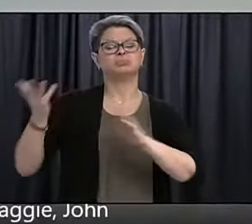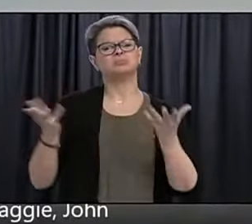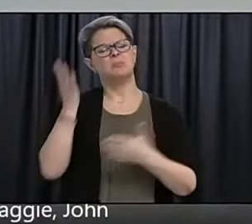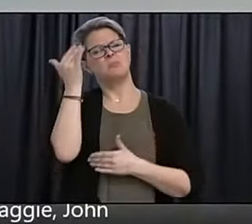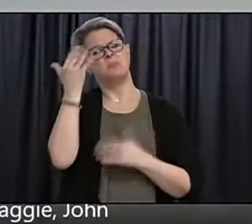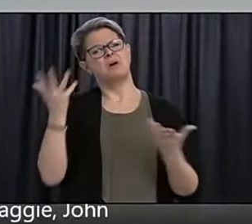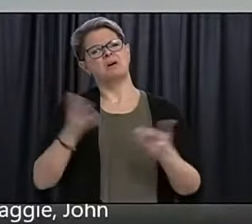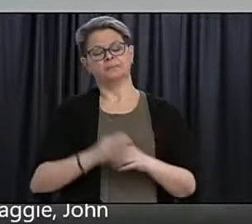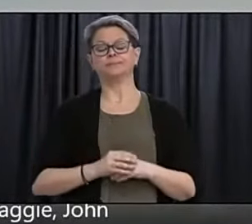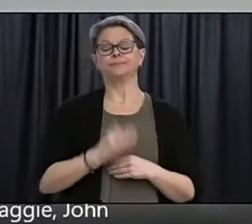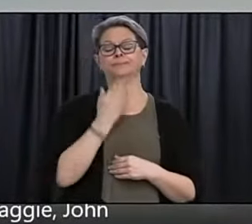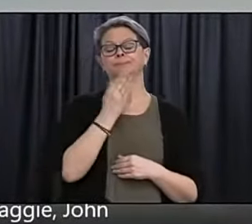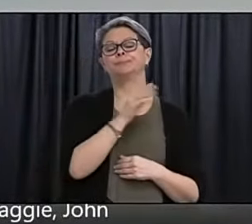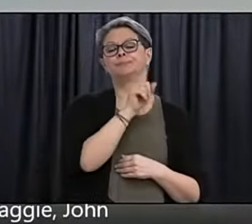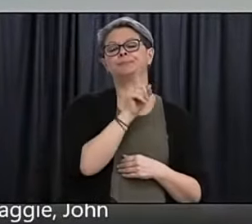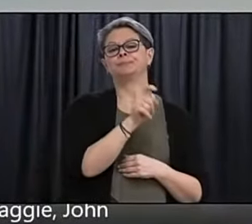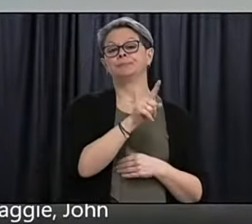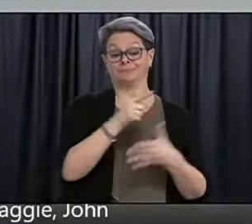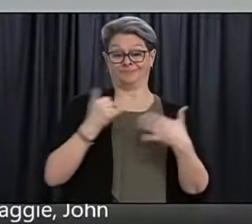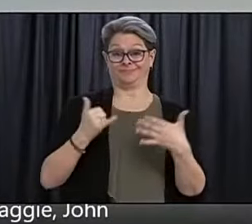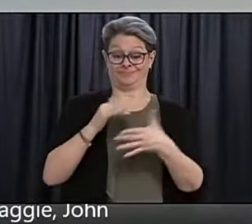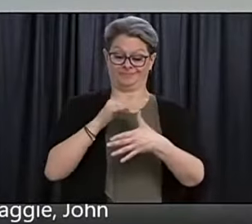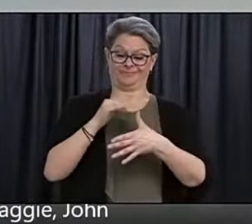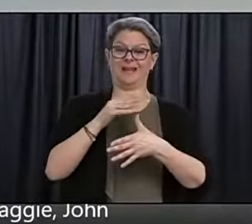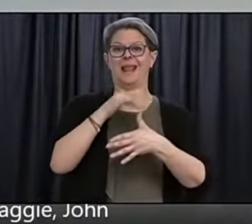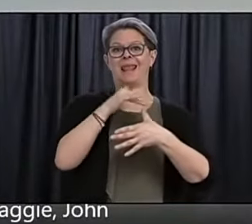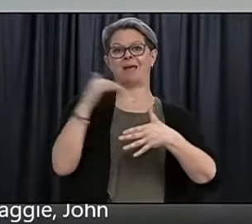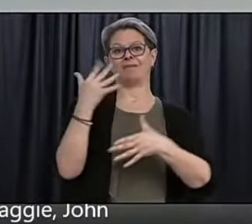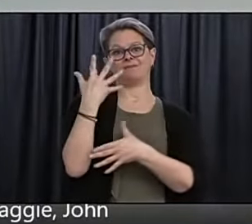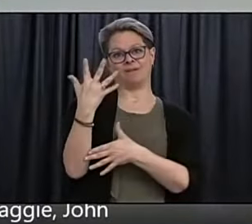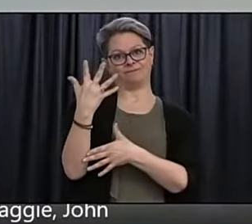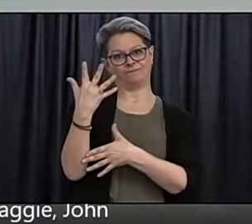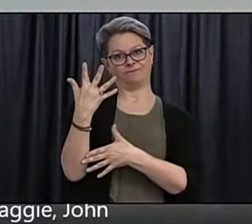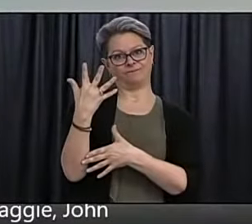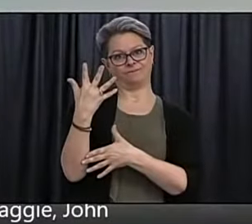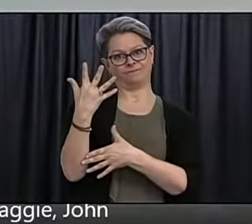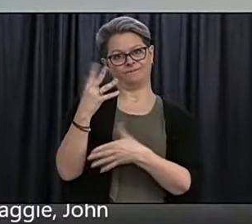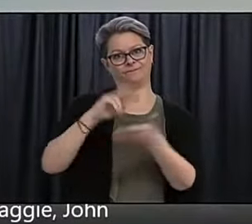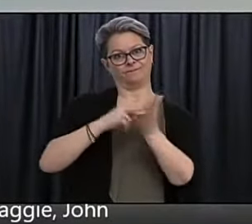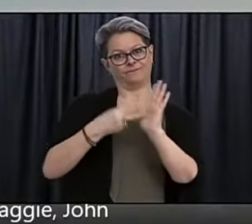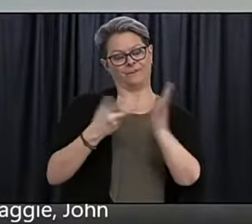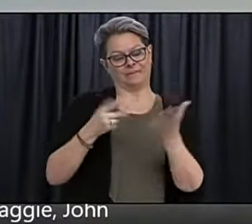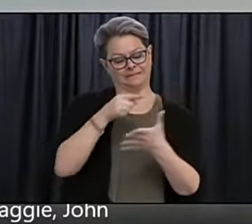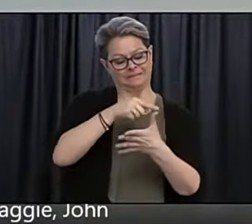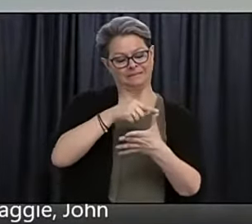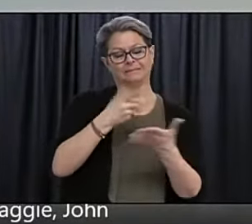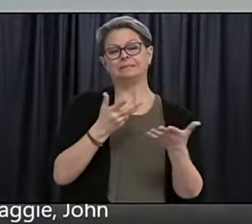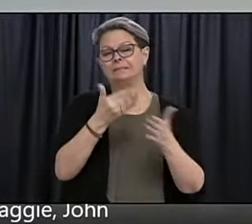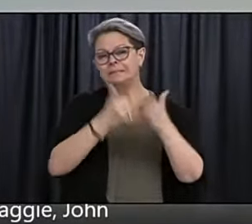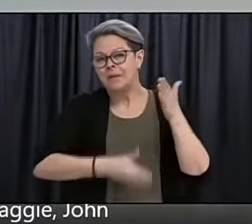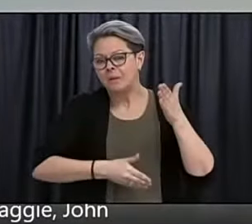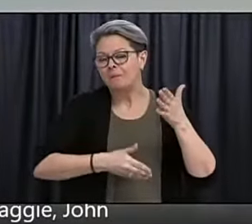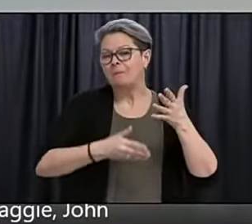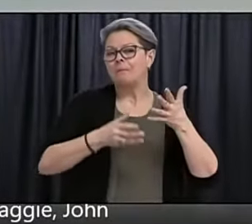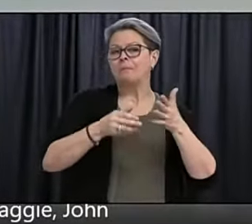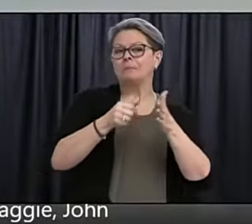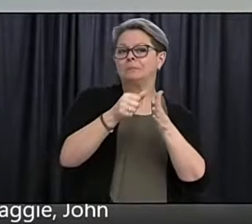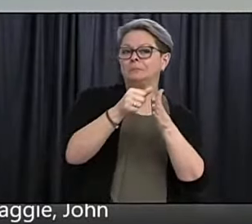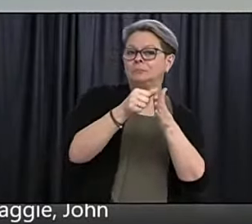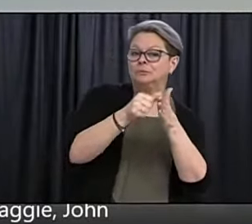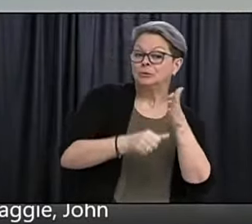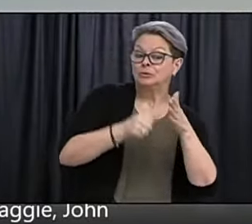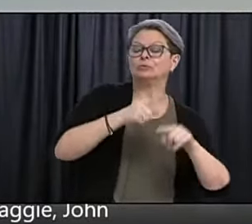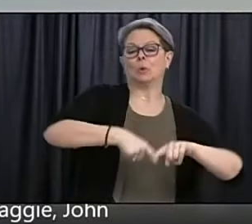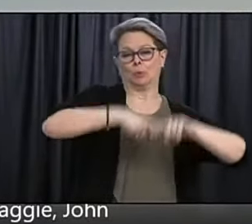Good question, Peter. On the level five, the elective, the plan procedures are off.